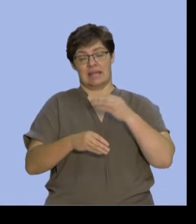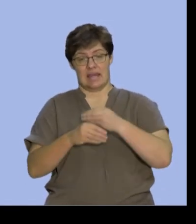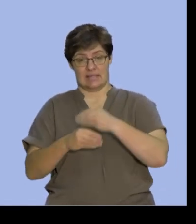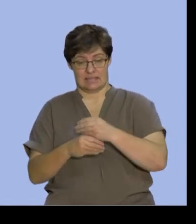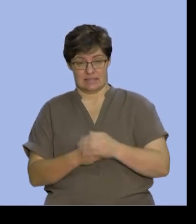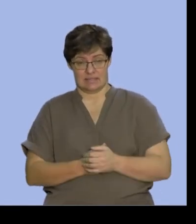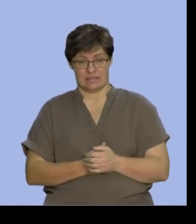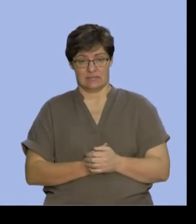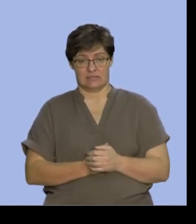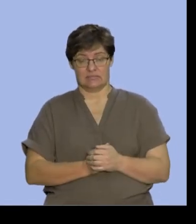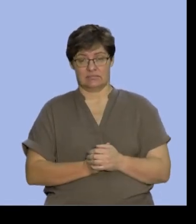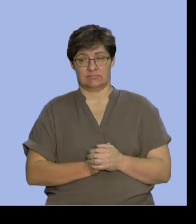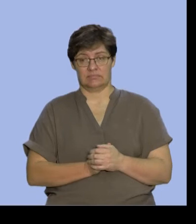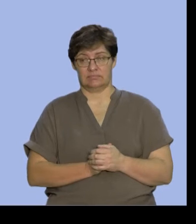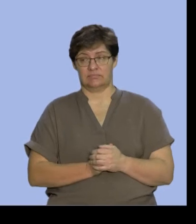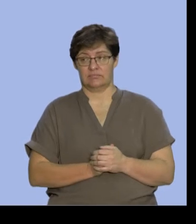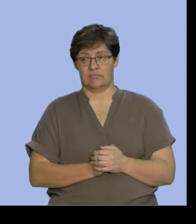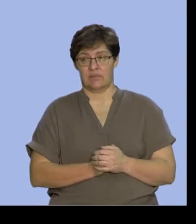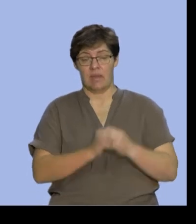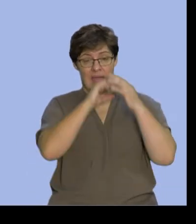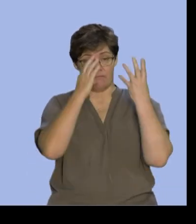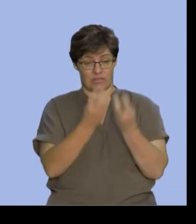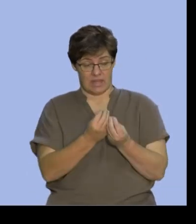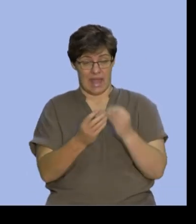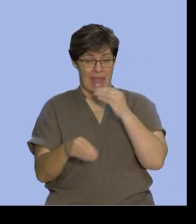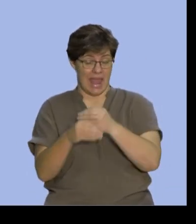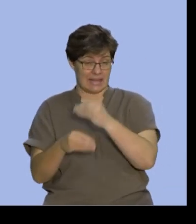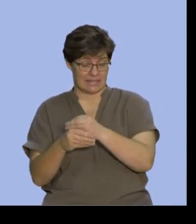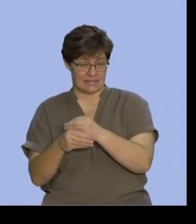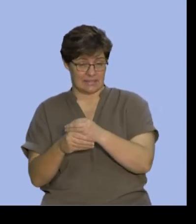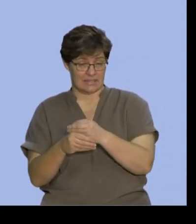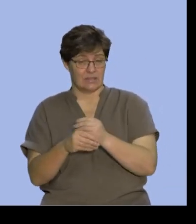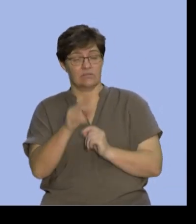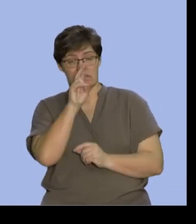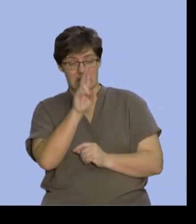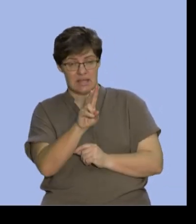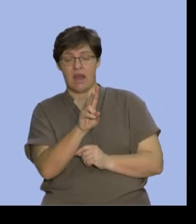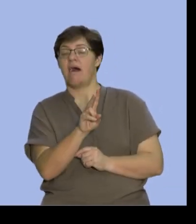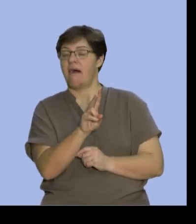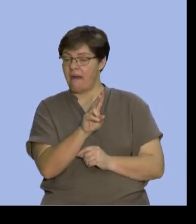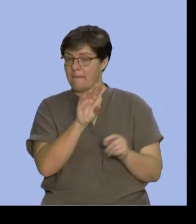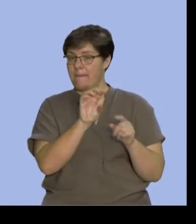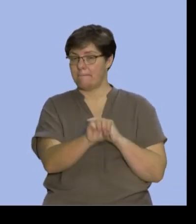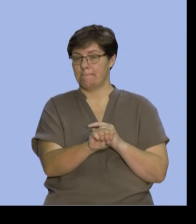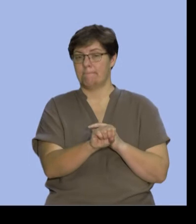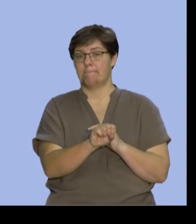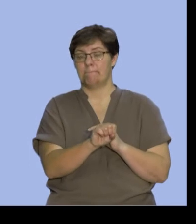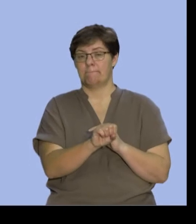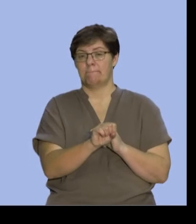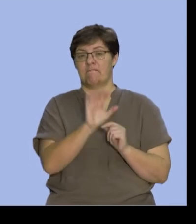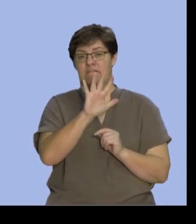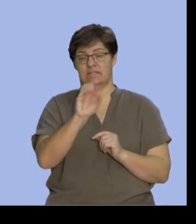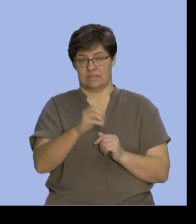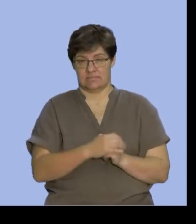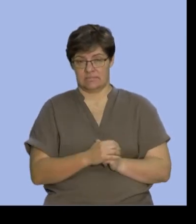I'm going to add everything up and see that I can start to add things up to 50.